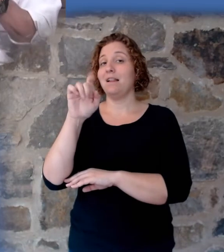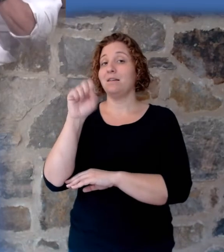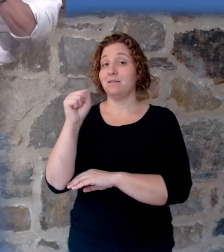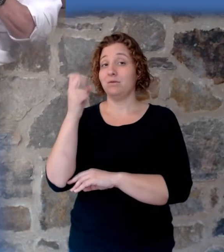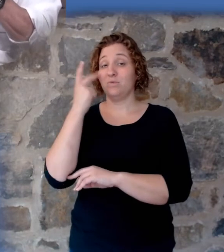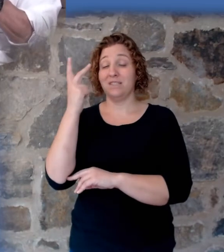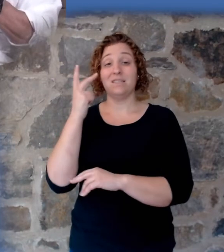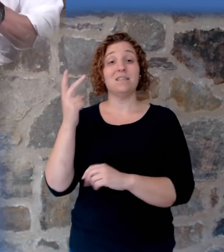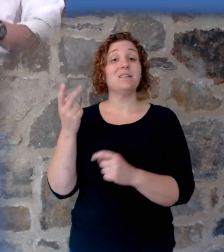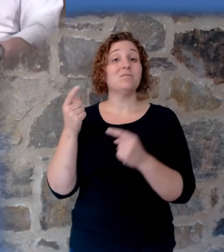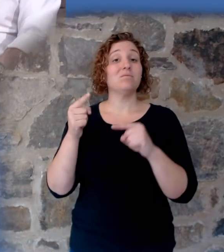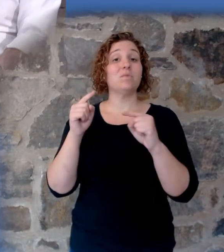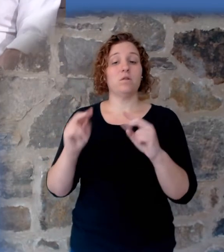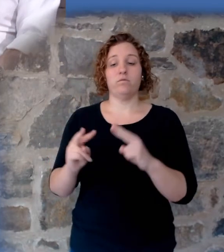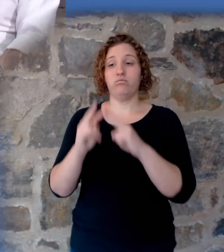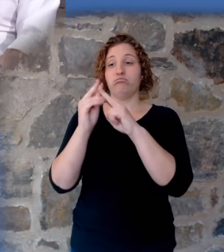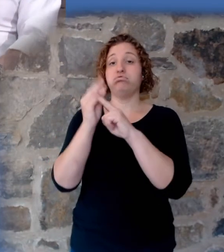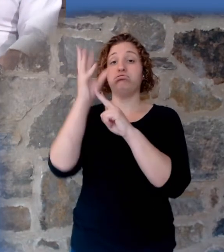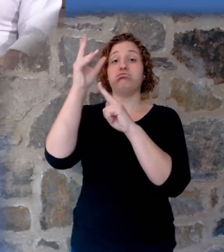water starts moving.